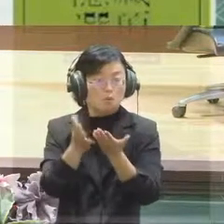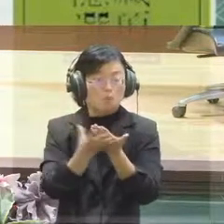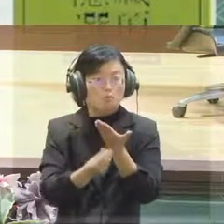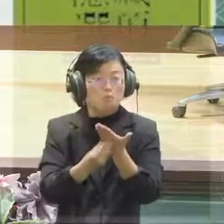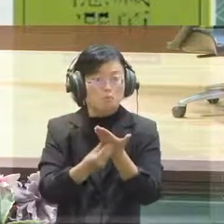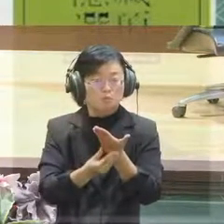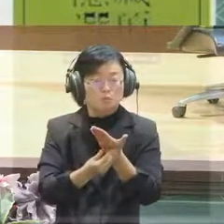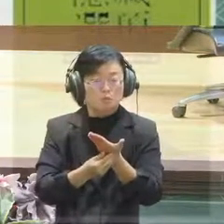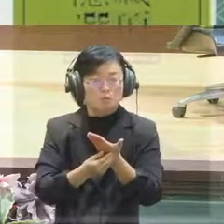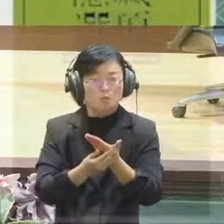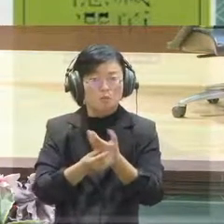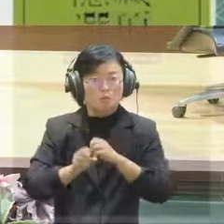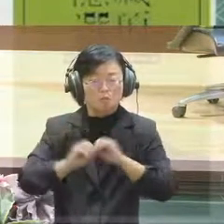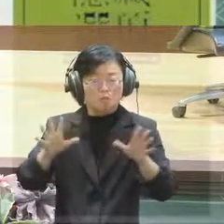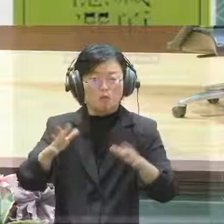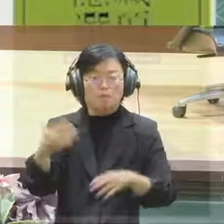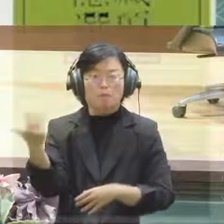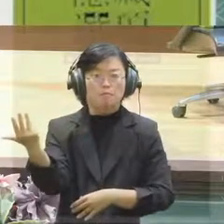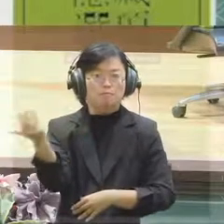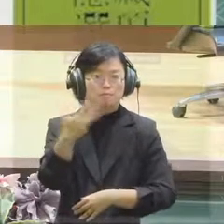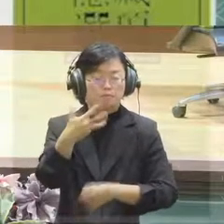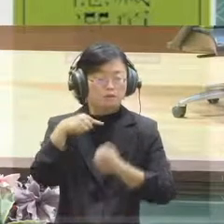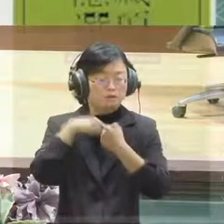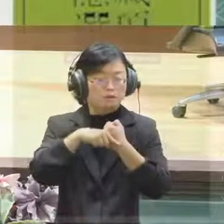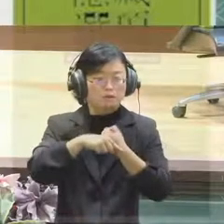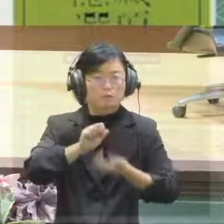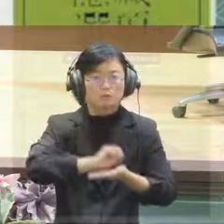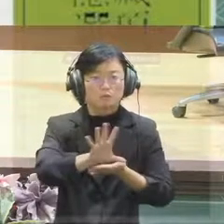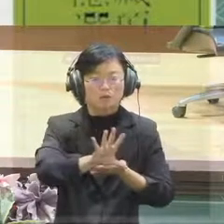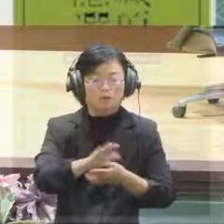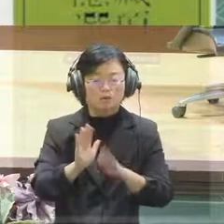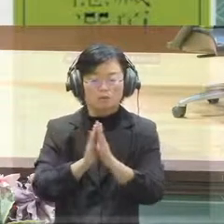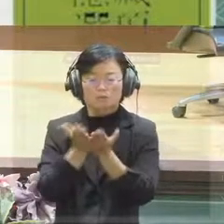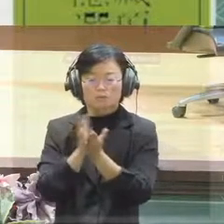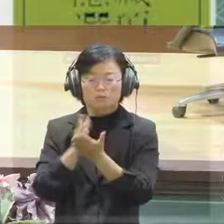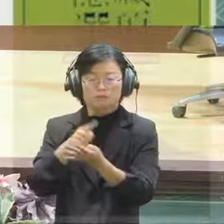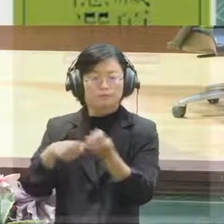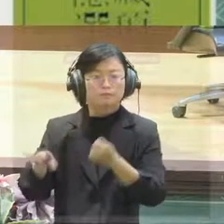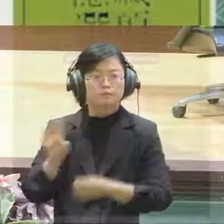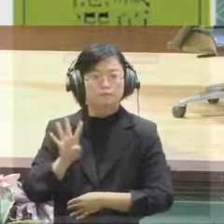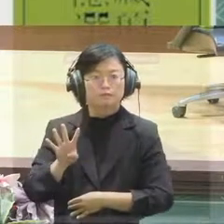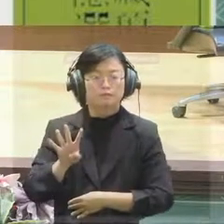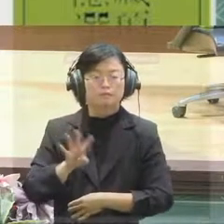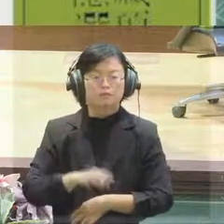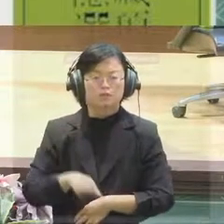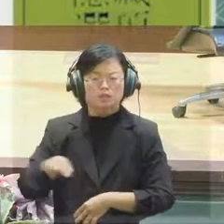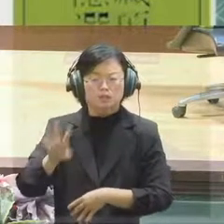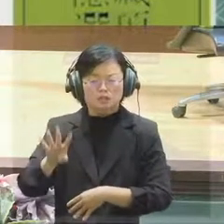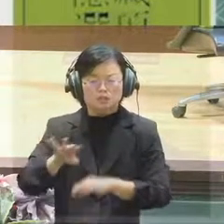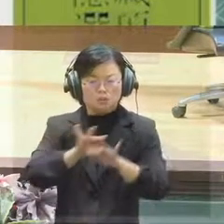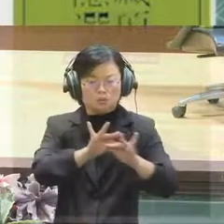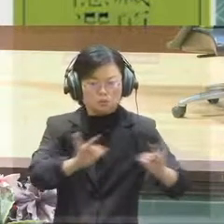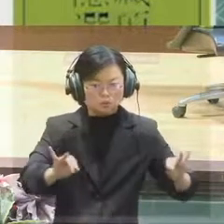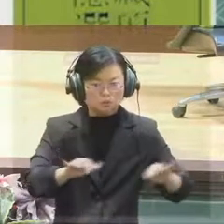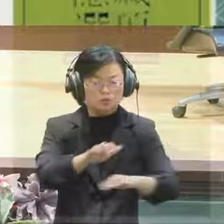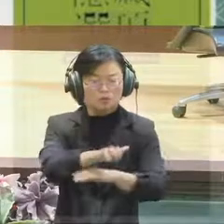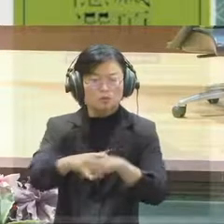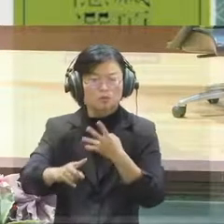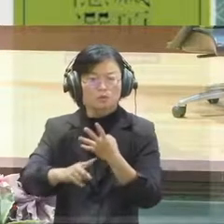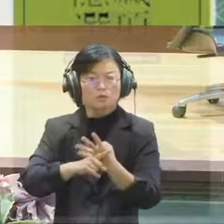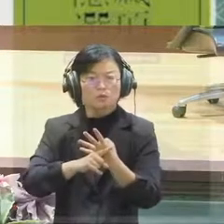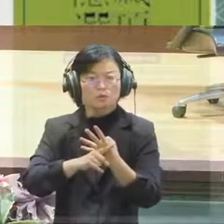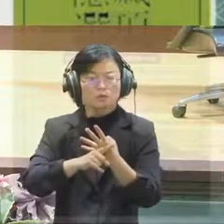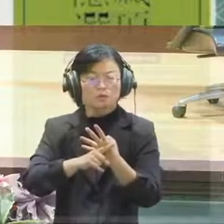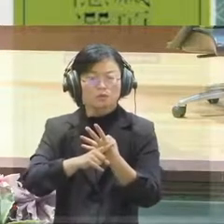four published books, mainly on housing, land, agriculture, property taxation. These are some